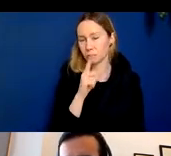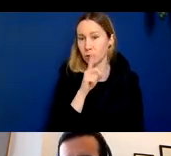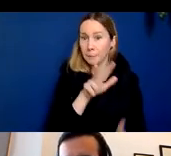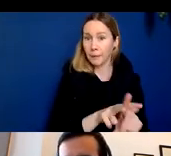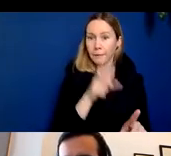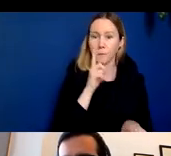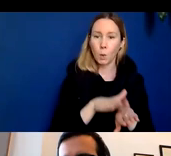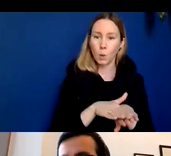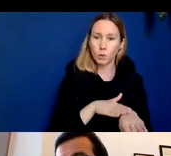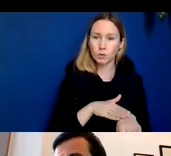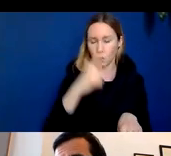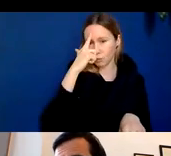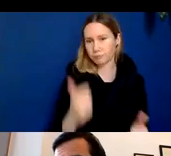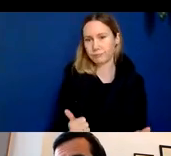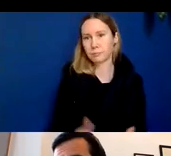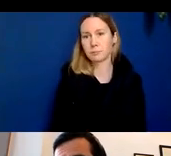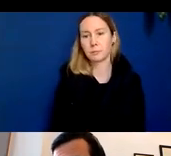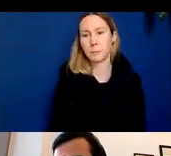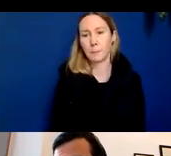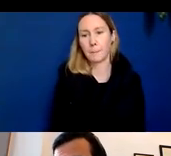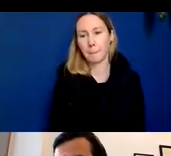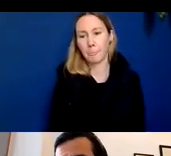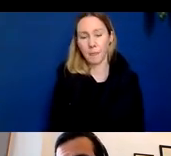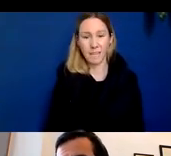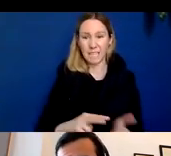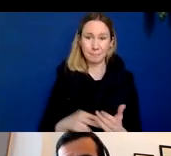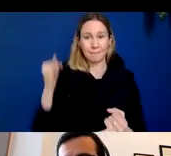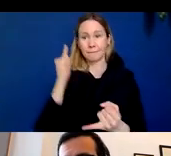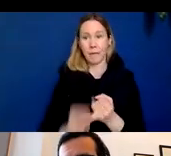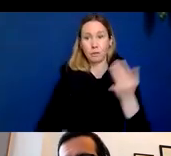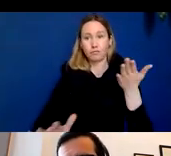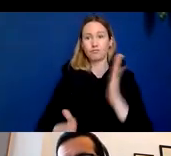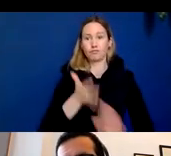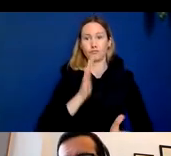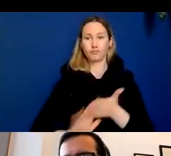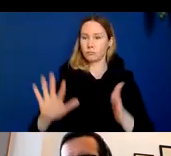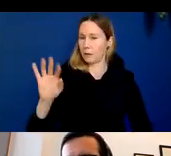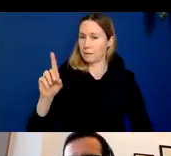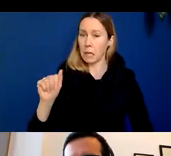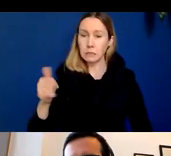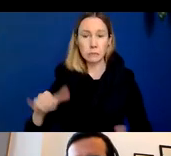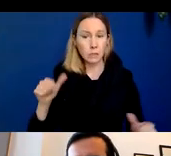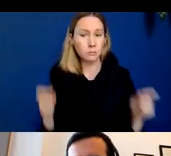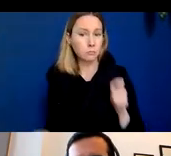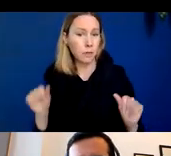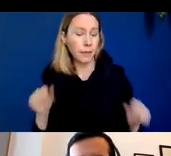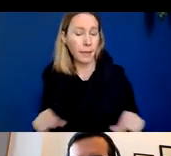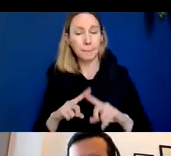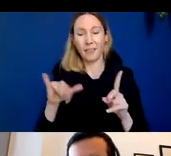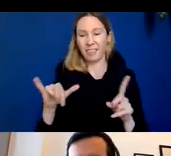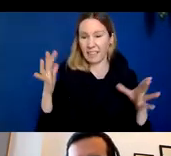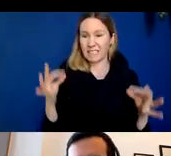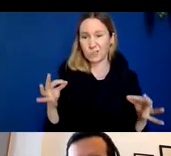clinical decline now this is not a binding decision the FDA can still do what it wants but they do take that decision